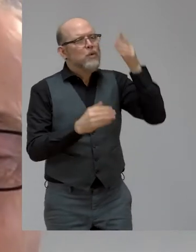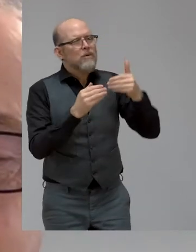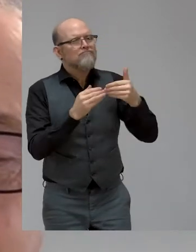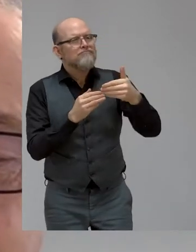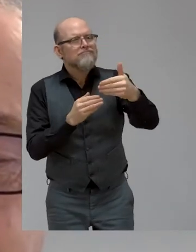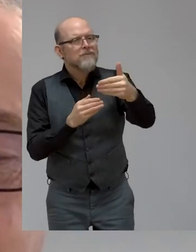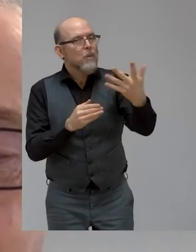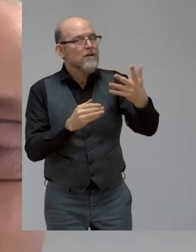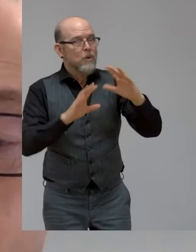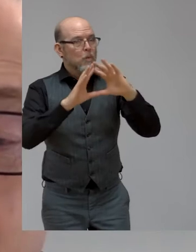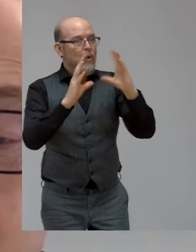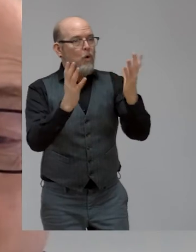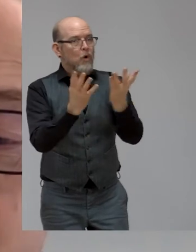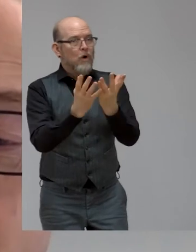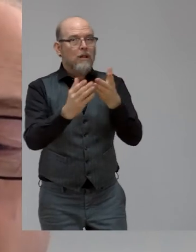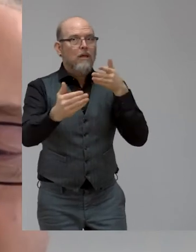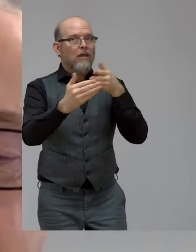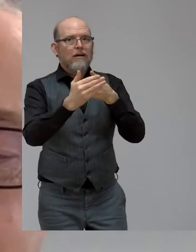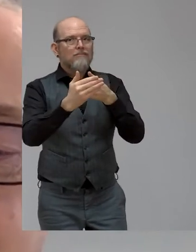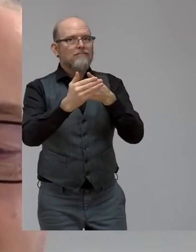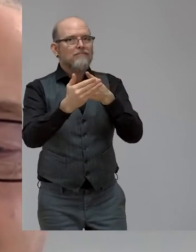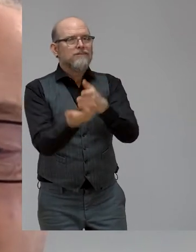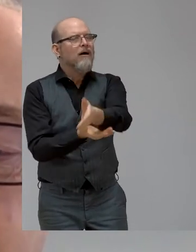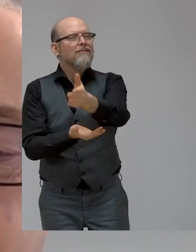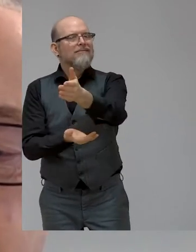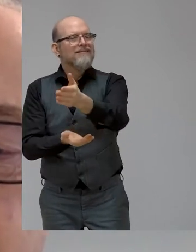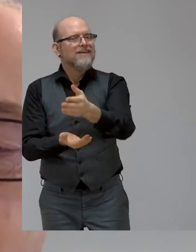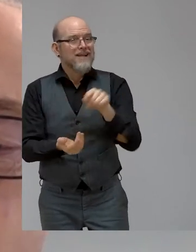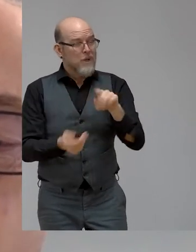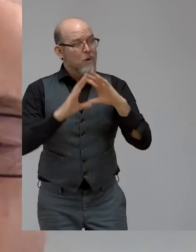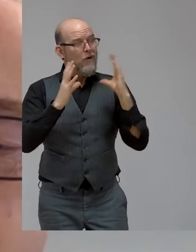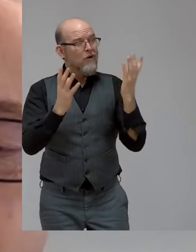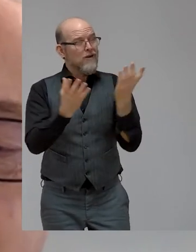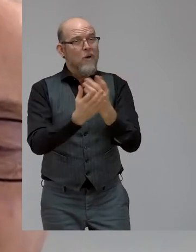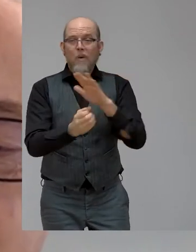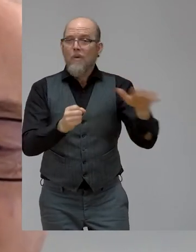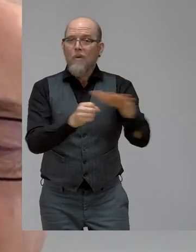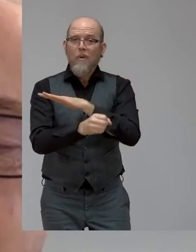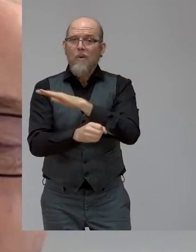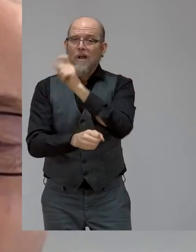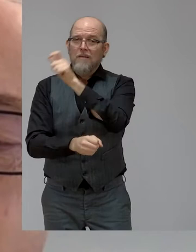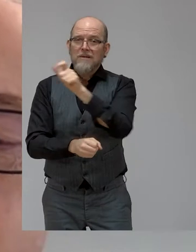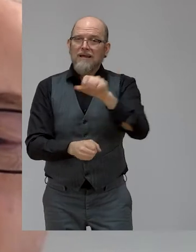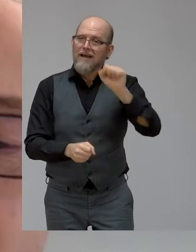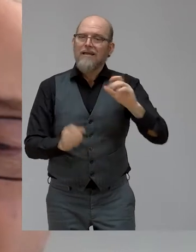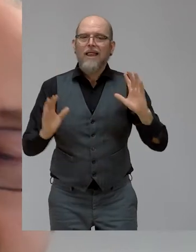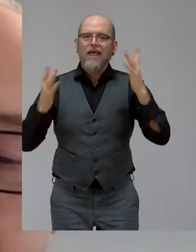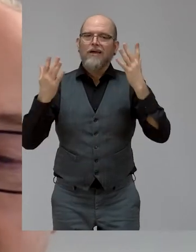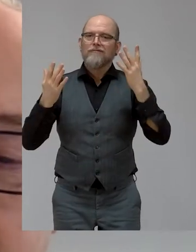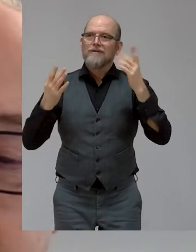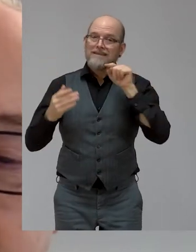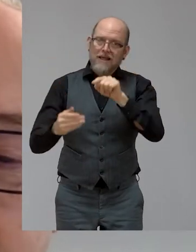barriers, a world in which all of us can live up to our dreams and to our full